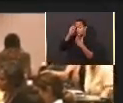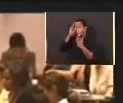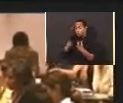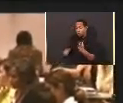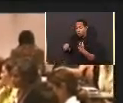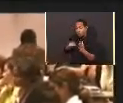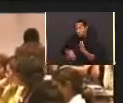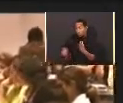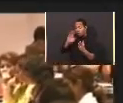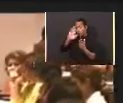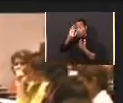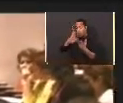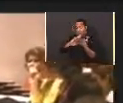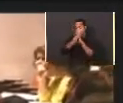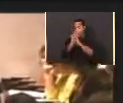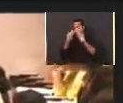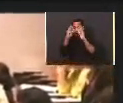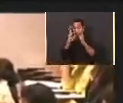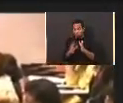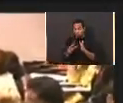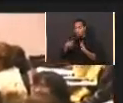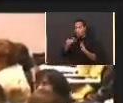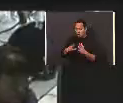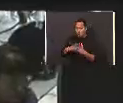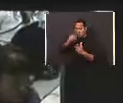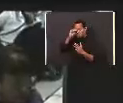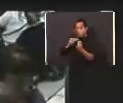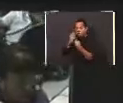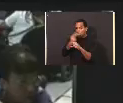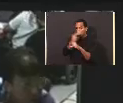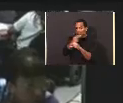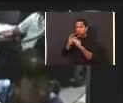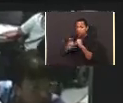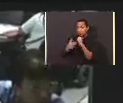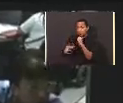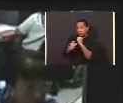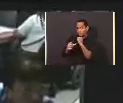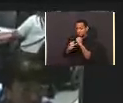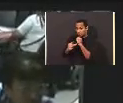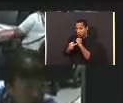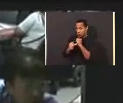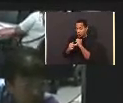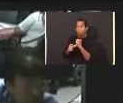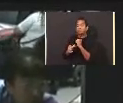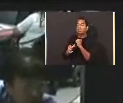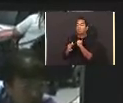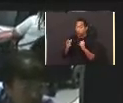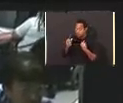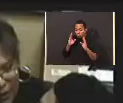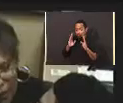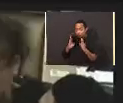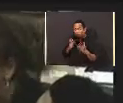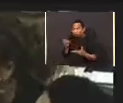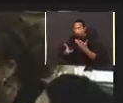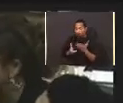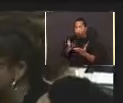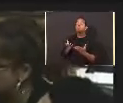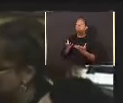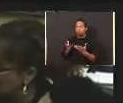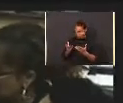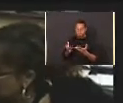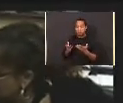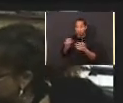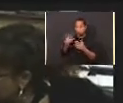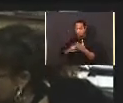in their practicum phase. Through this program, student teachers have the opportunity to work with specific assistive technology